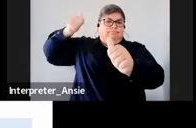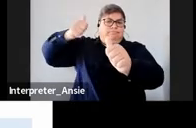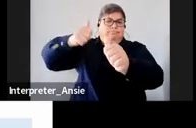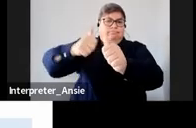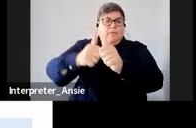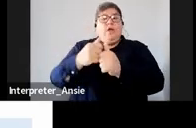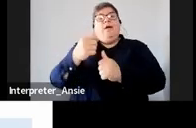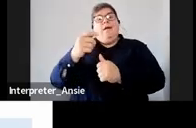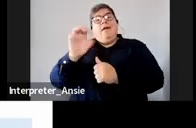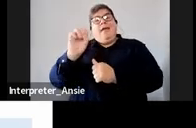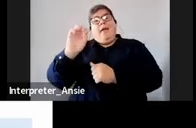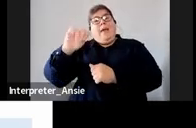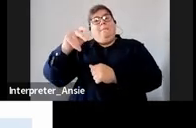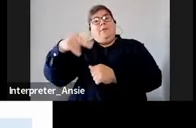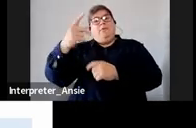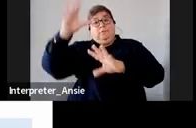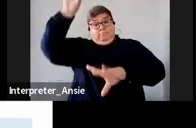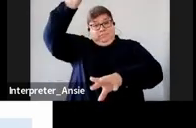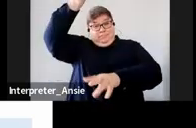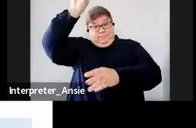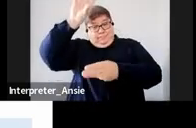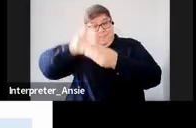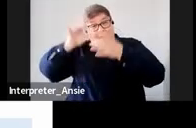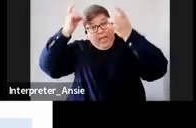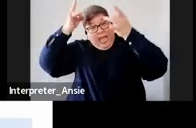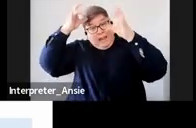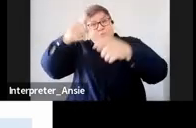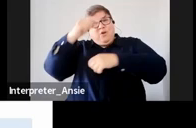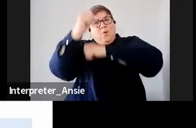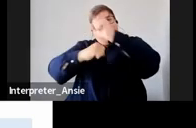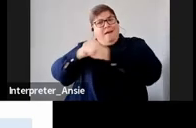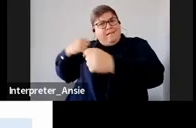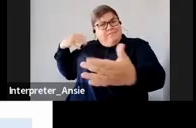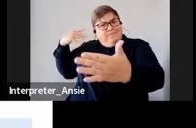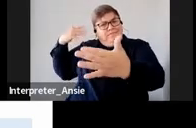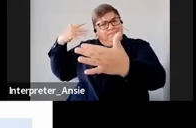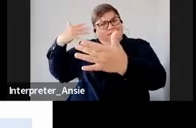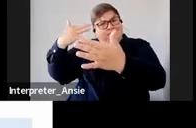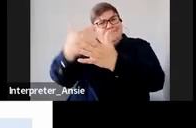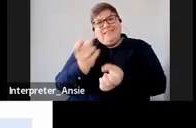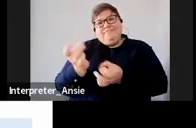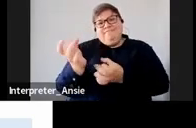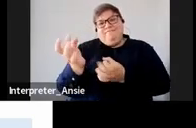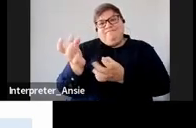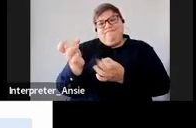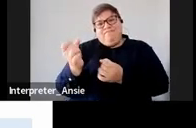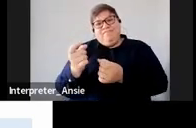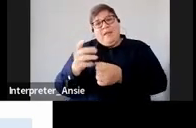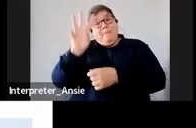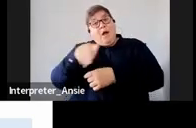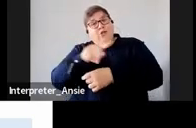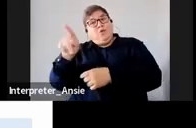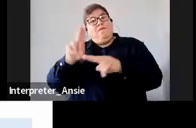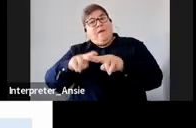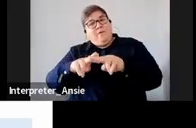ones so we compile all the information which you've submitted between March and February and show us how much you've